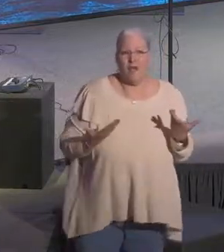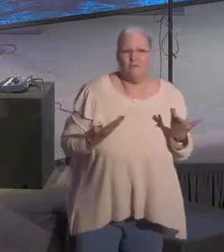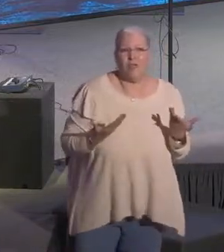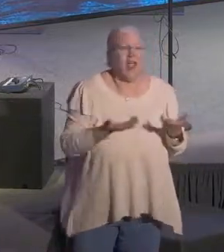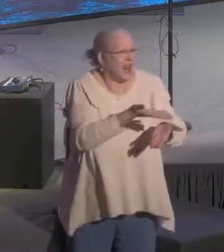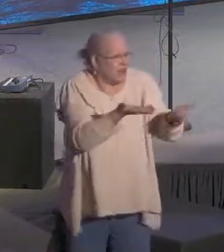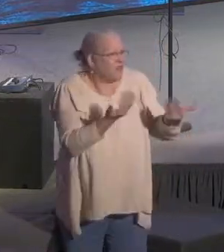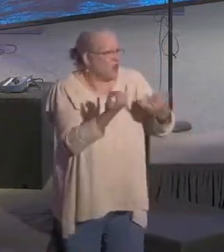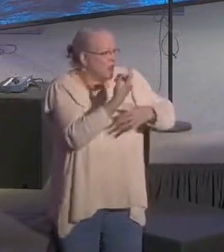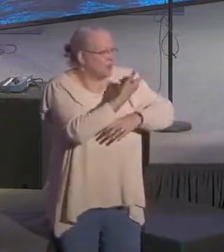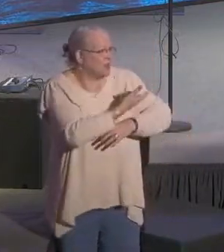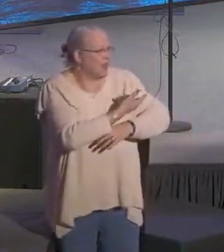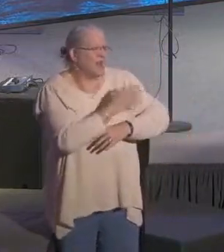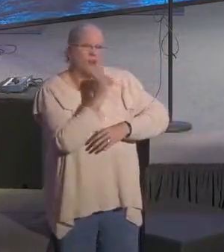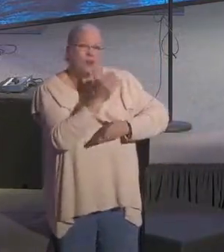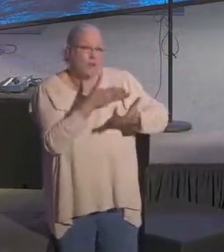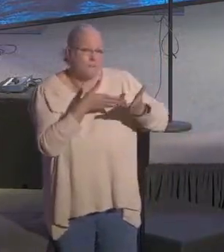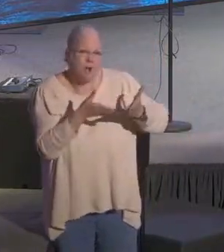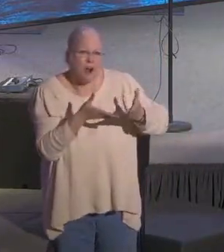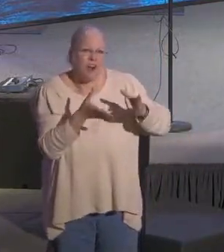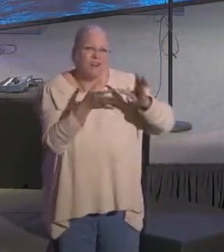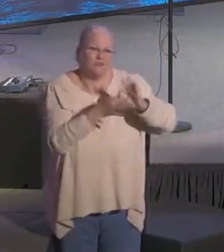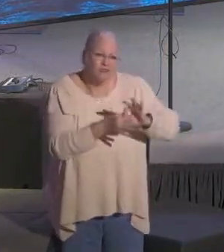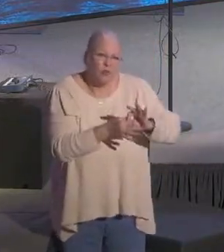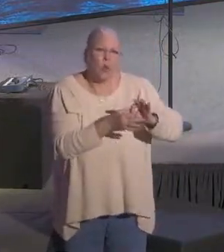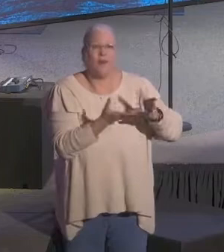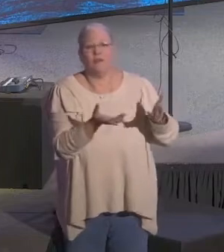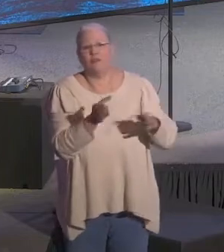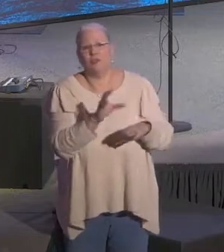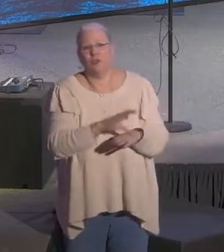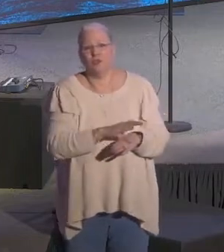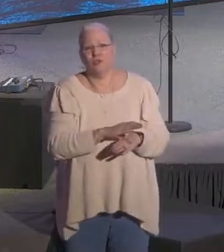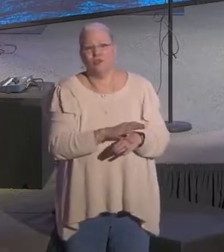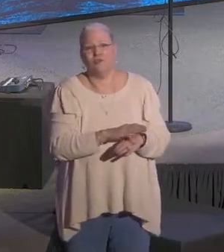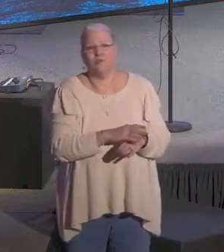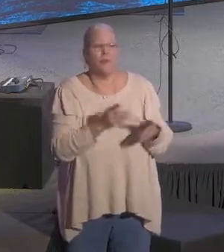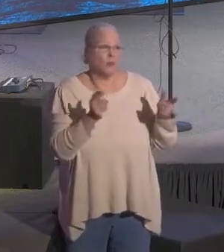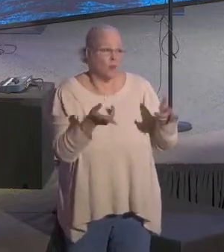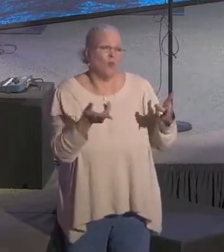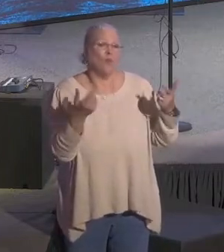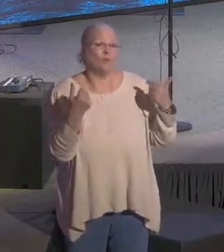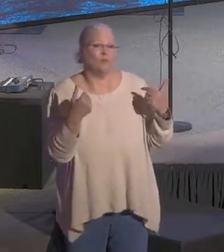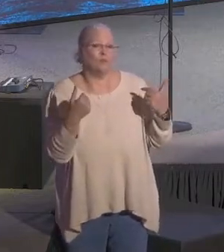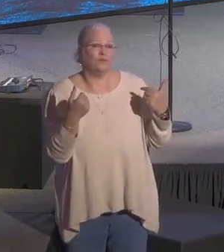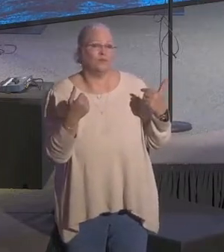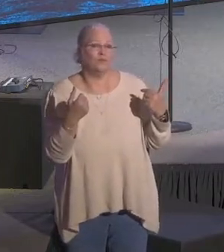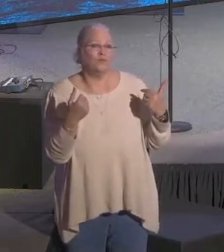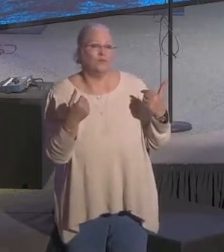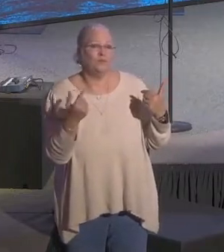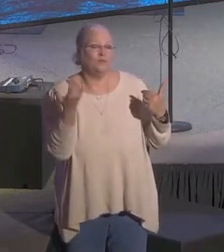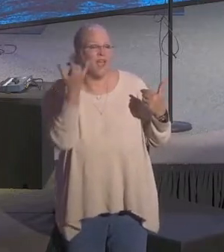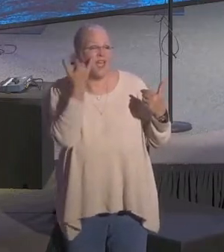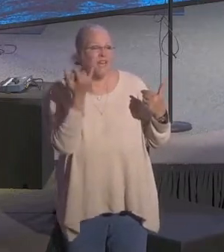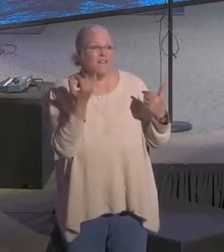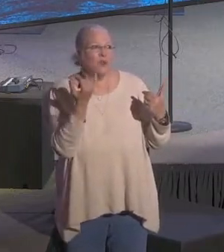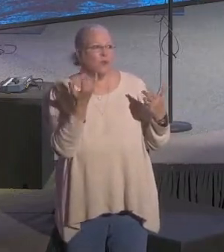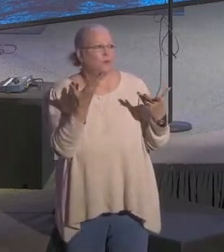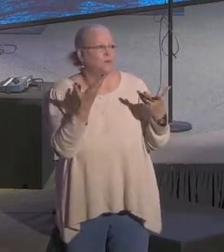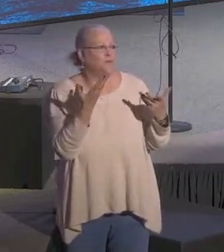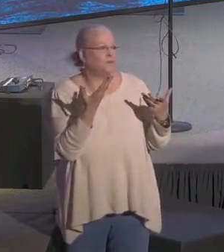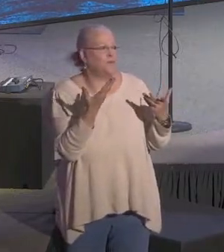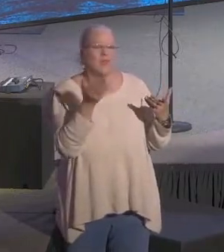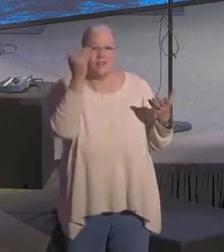We can't save anyone. It is through him. And when we come, we come with a message that the world needs to hear. Amen?